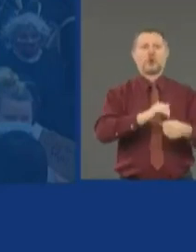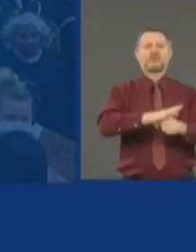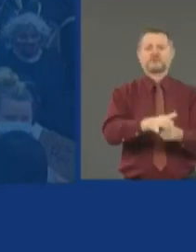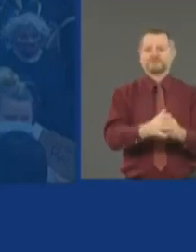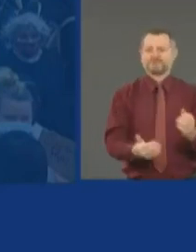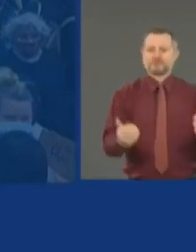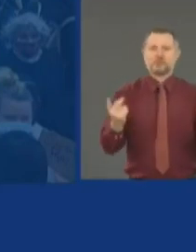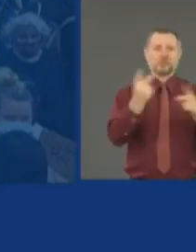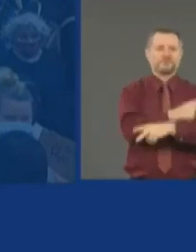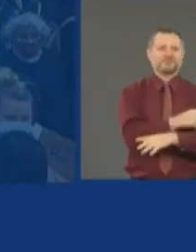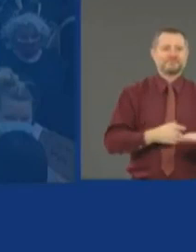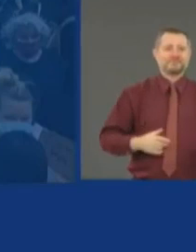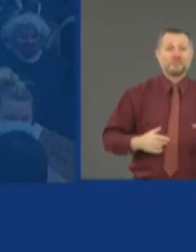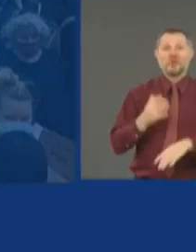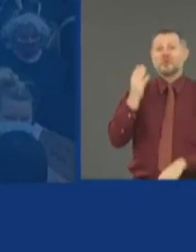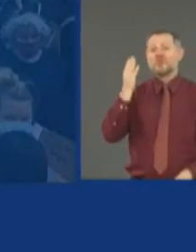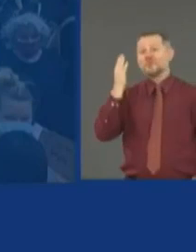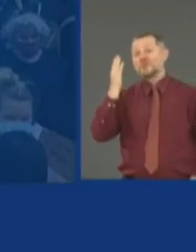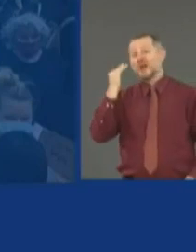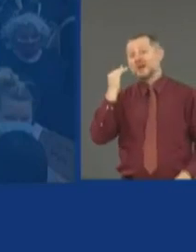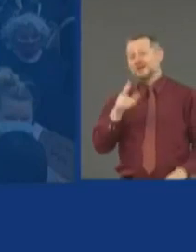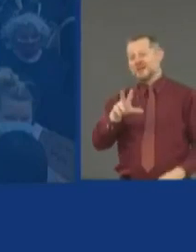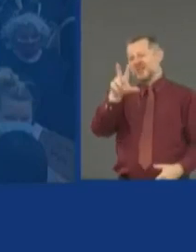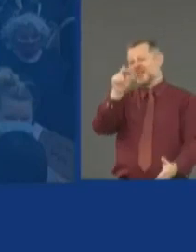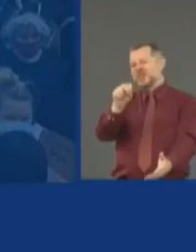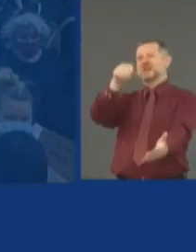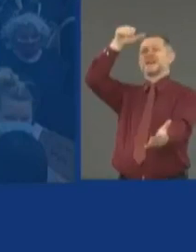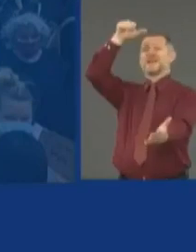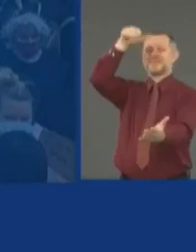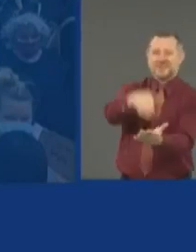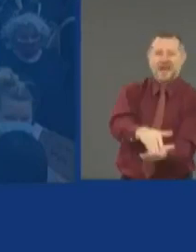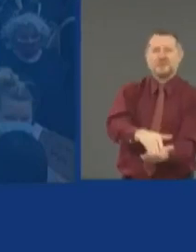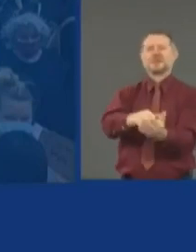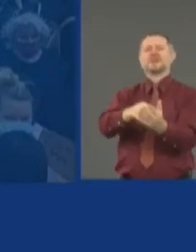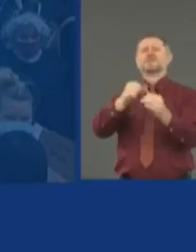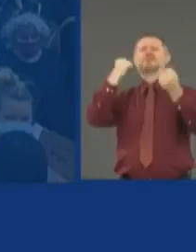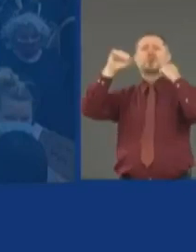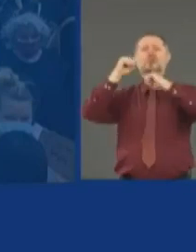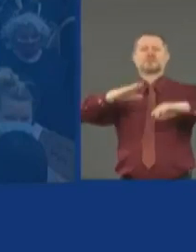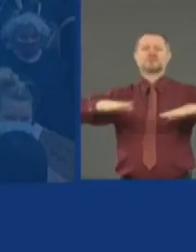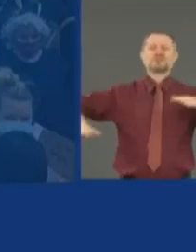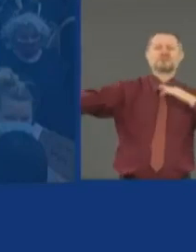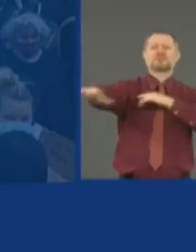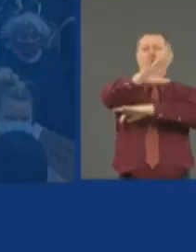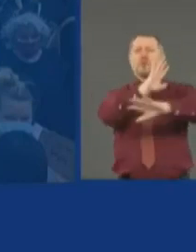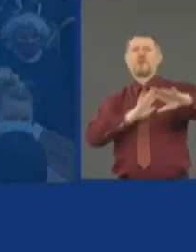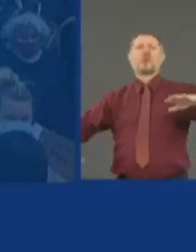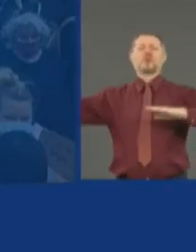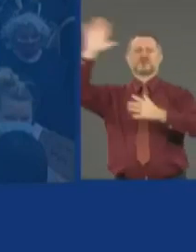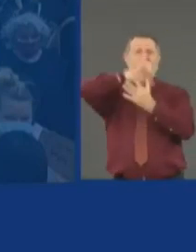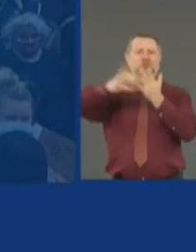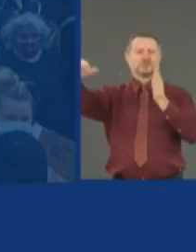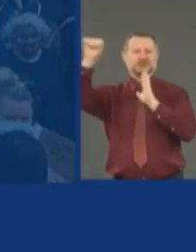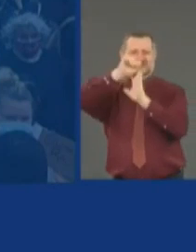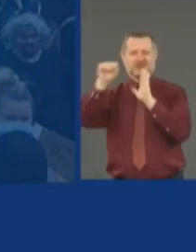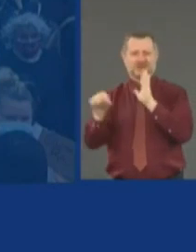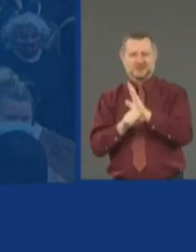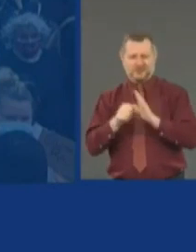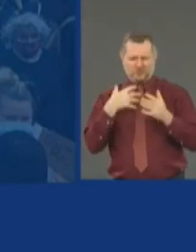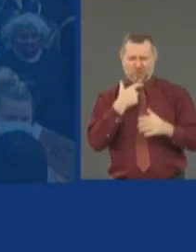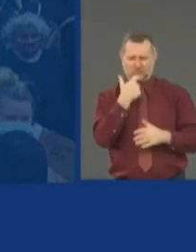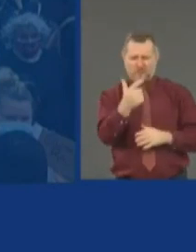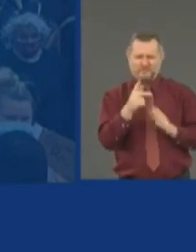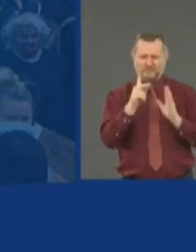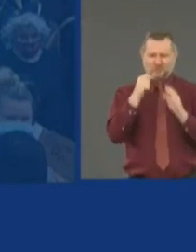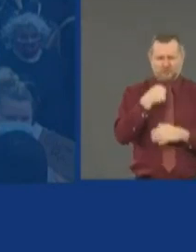You have 30,000 people who have been protesting statewide. You look at the video as far as well as I look at the video. Many